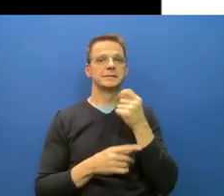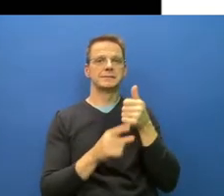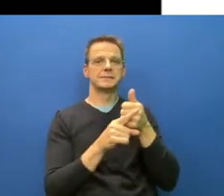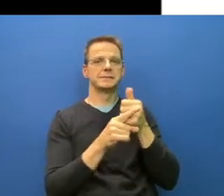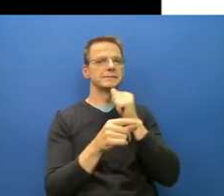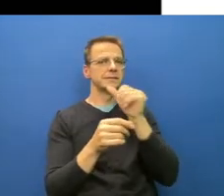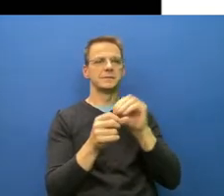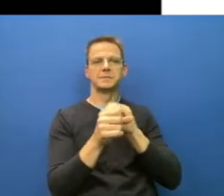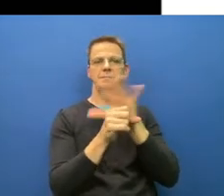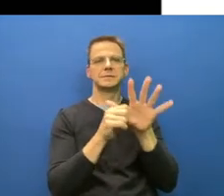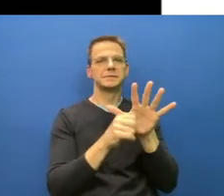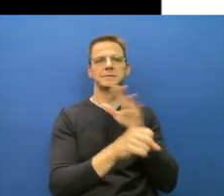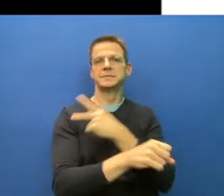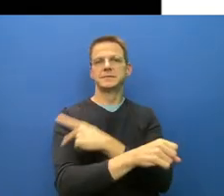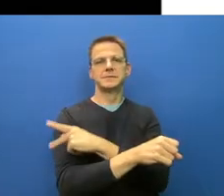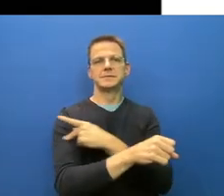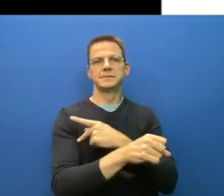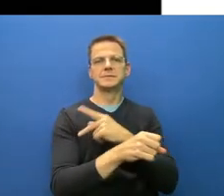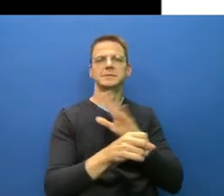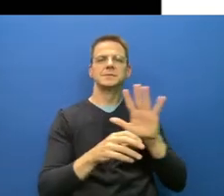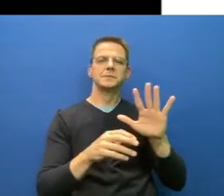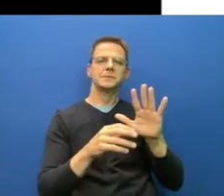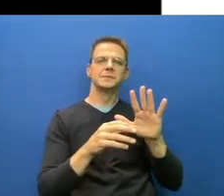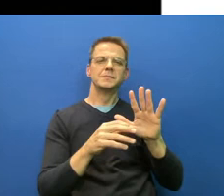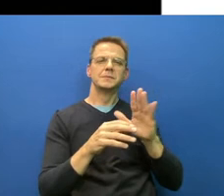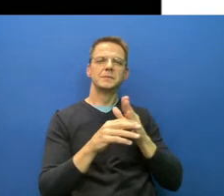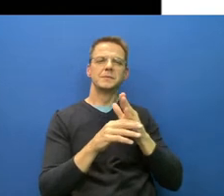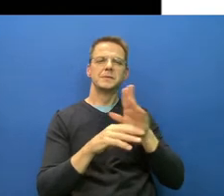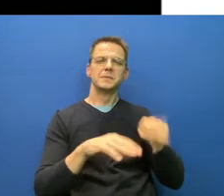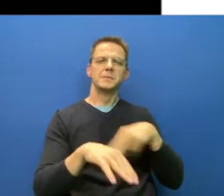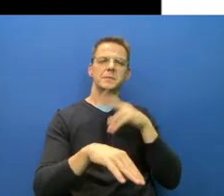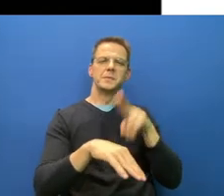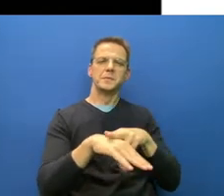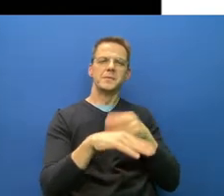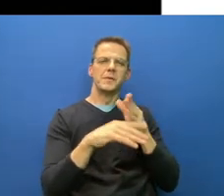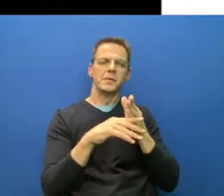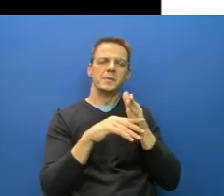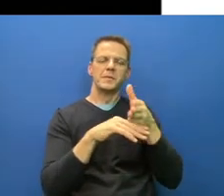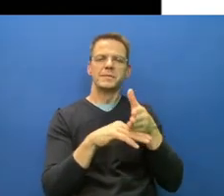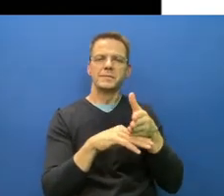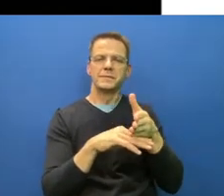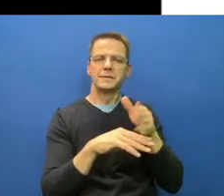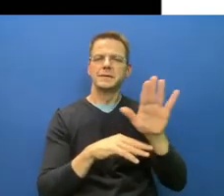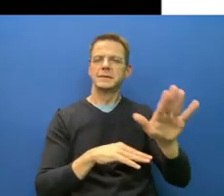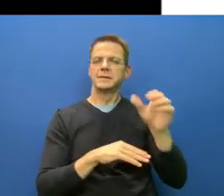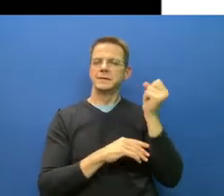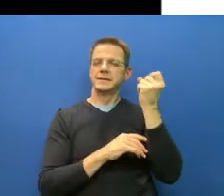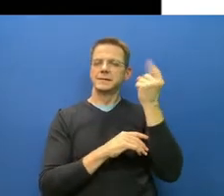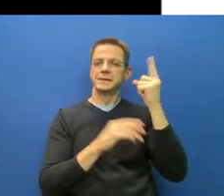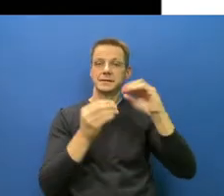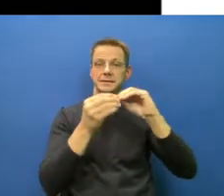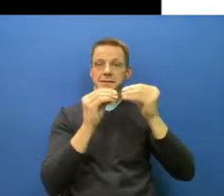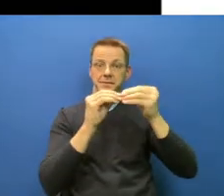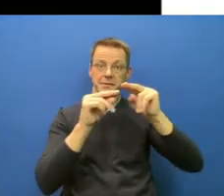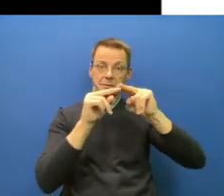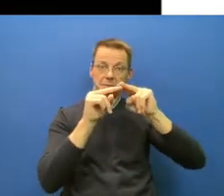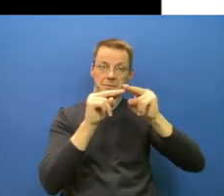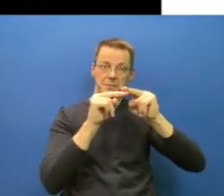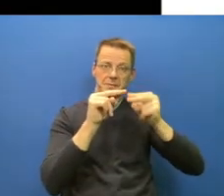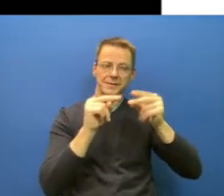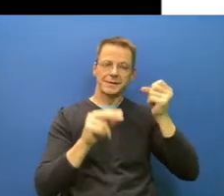So, yes, cases are going down, but ICUs are still in catastrophe zone, sort of. So